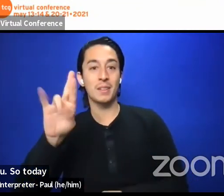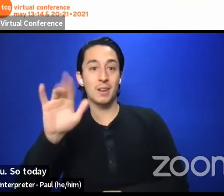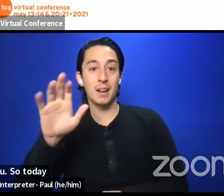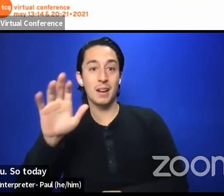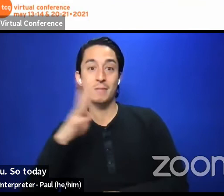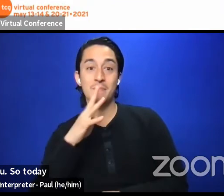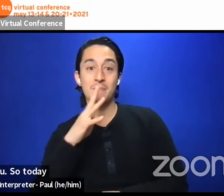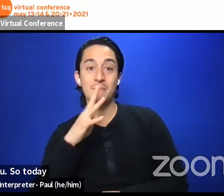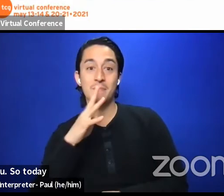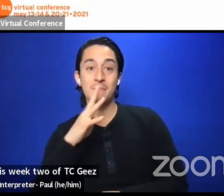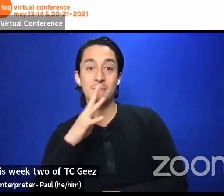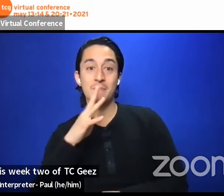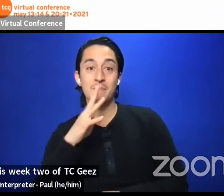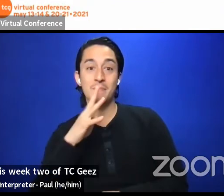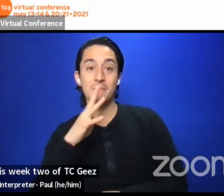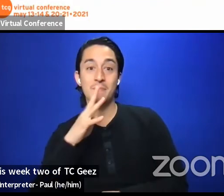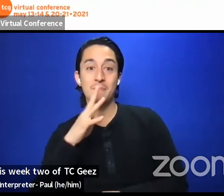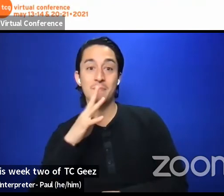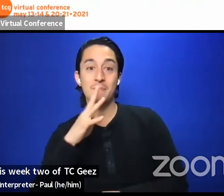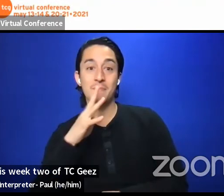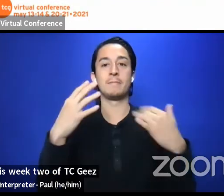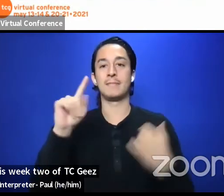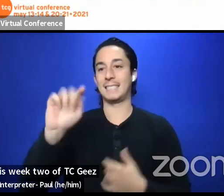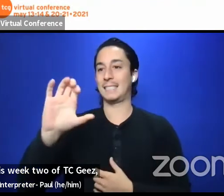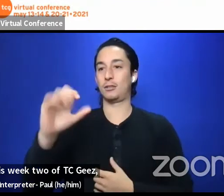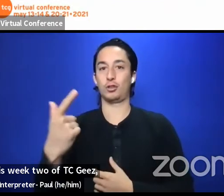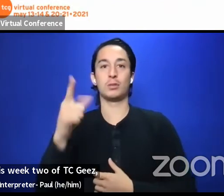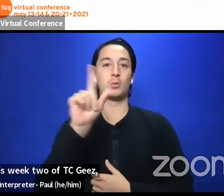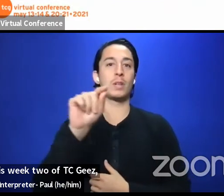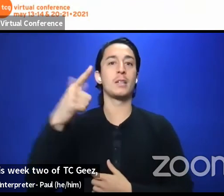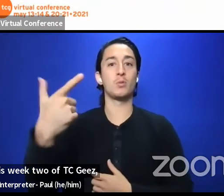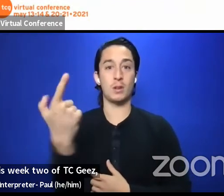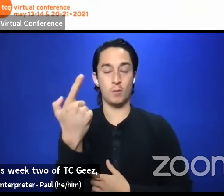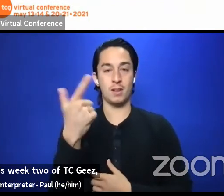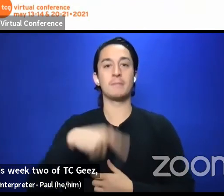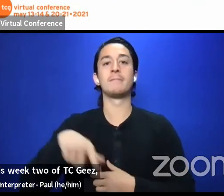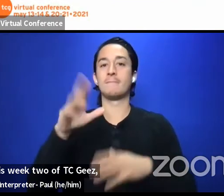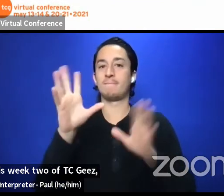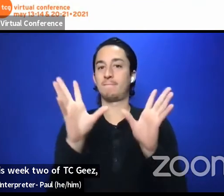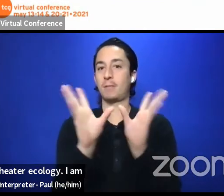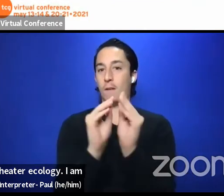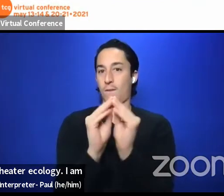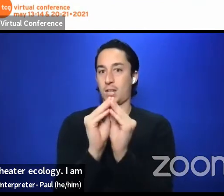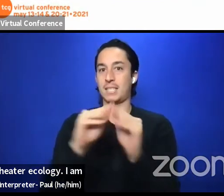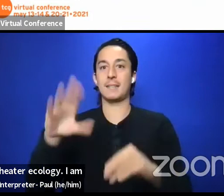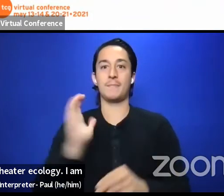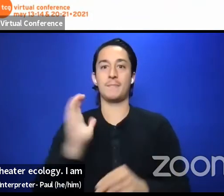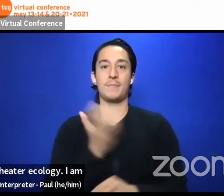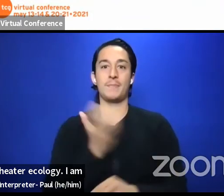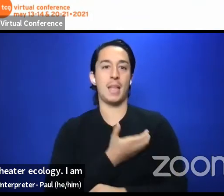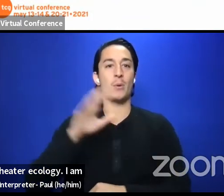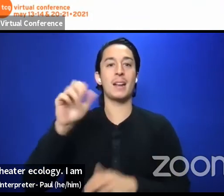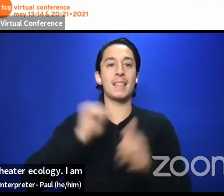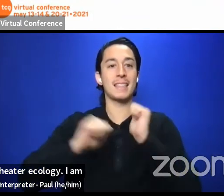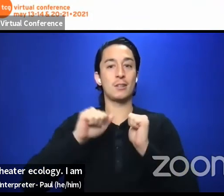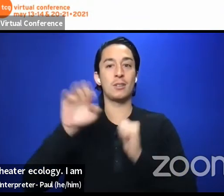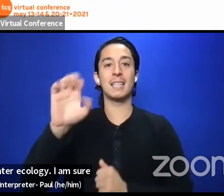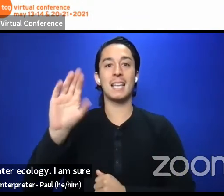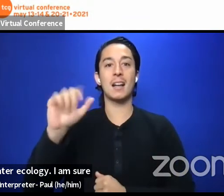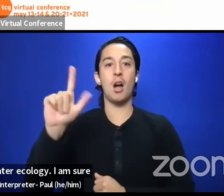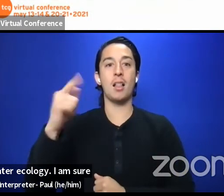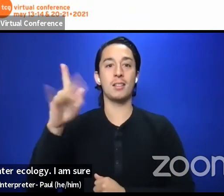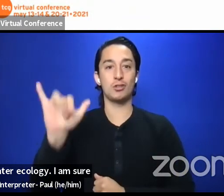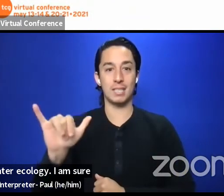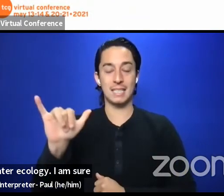of TCG's 2021 virtual conference, Our Theater Ecology. I am sure I am not the only one who is still thinking